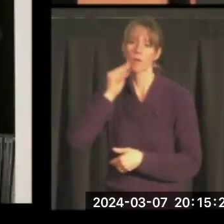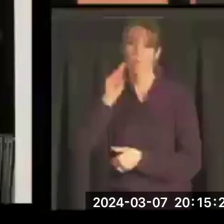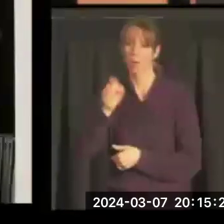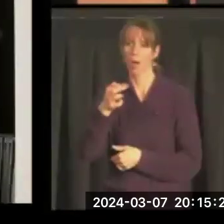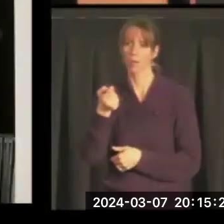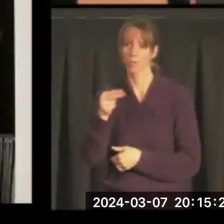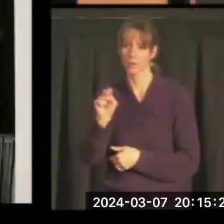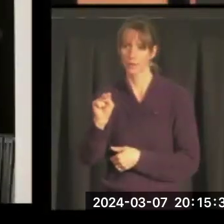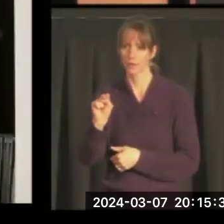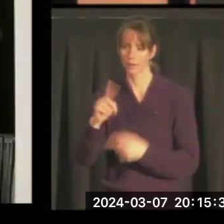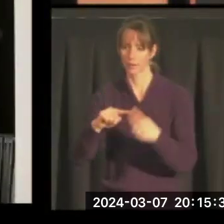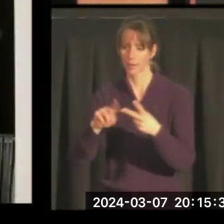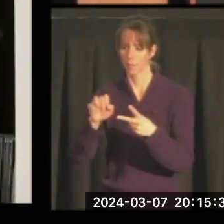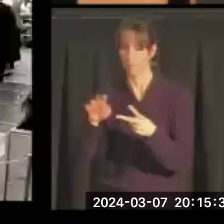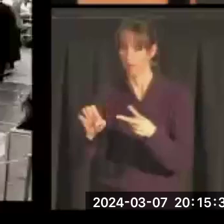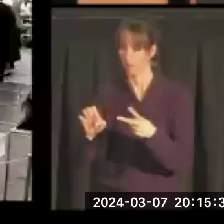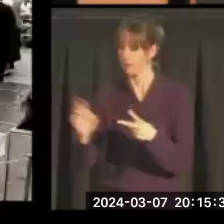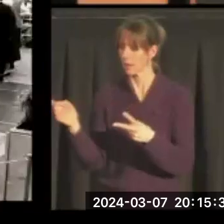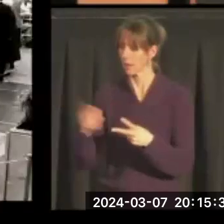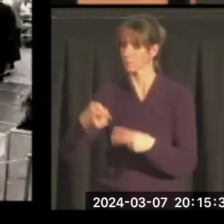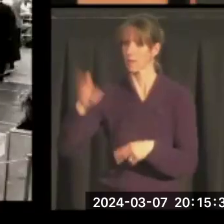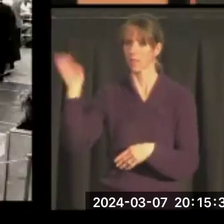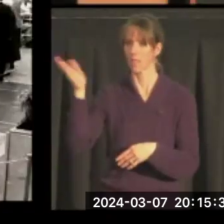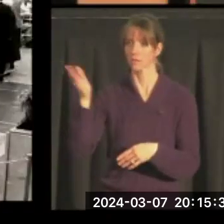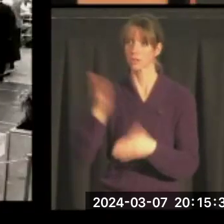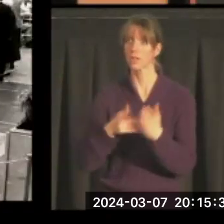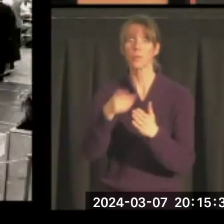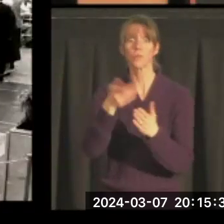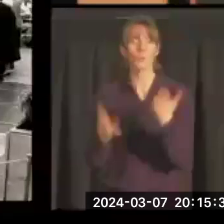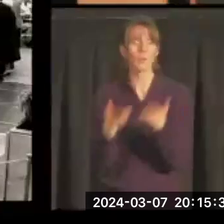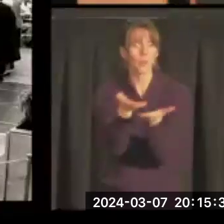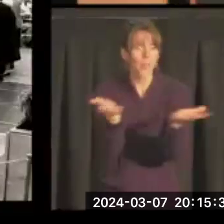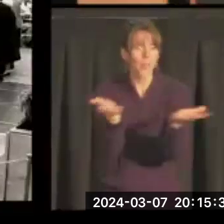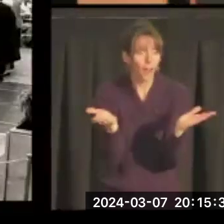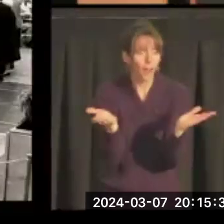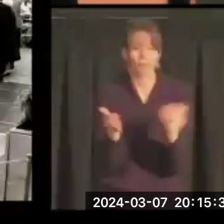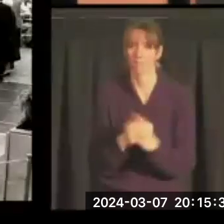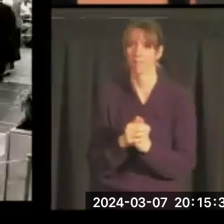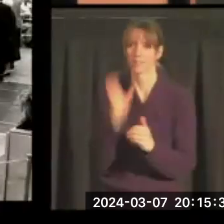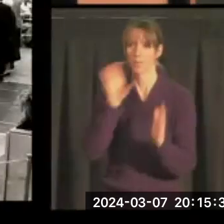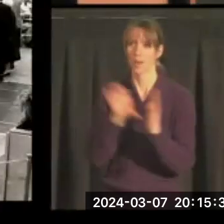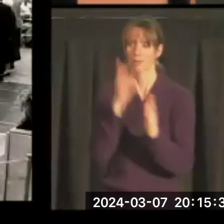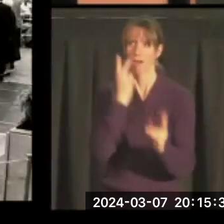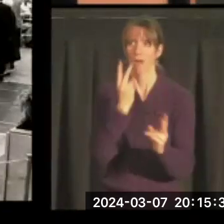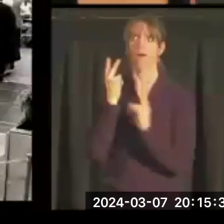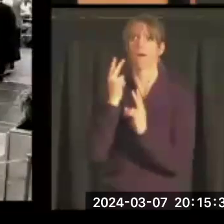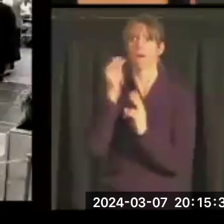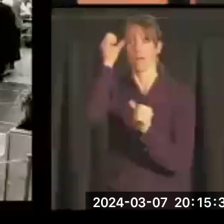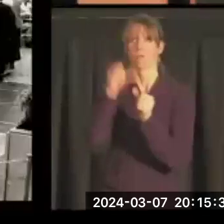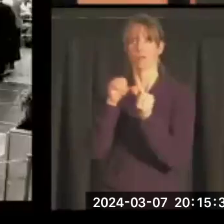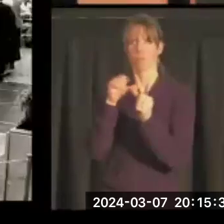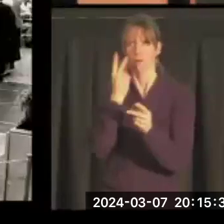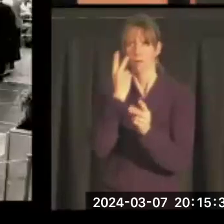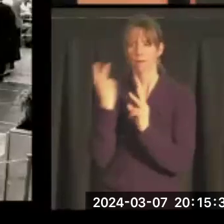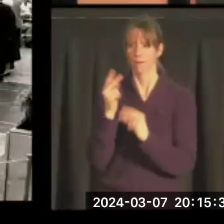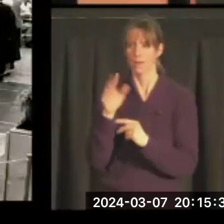Mike. He comes to give a lecture. Some of you were probably there, so this picture will bring back some memories. This is